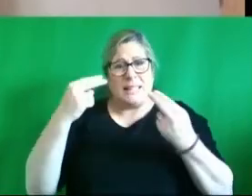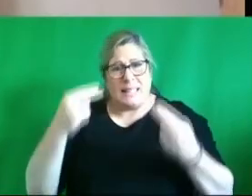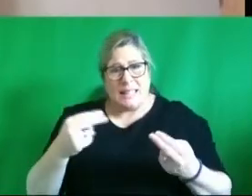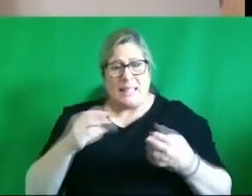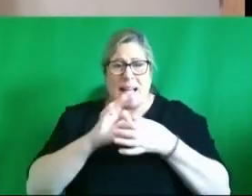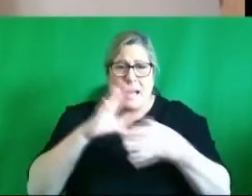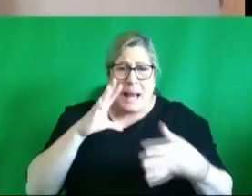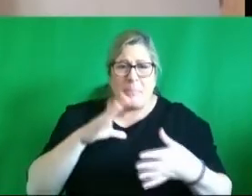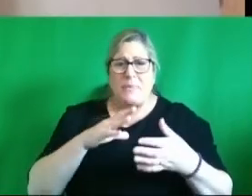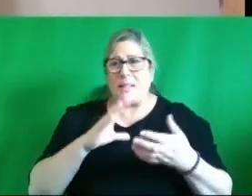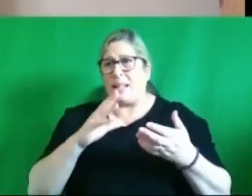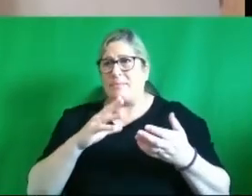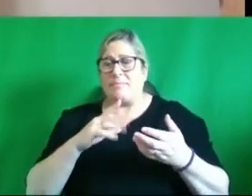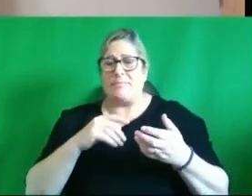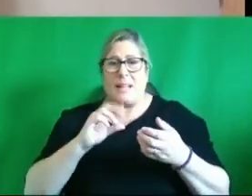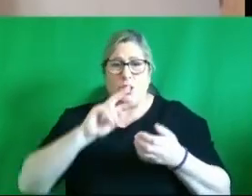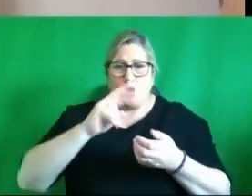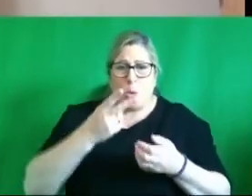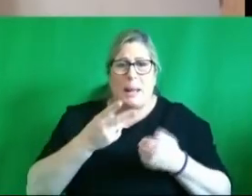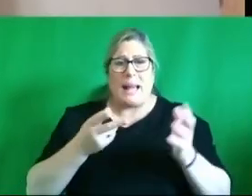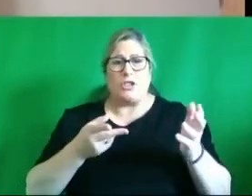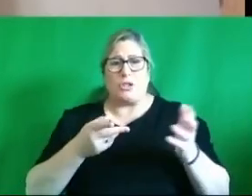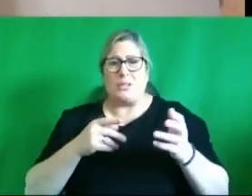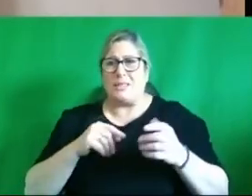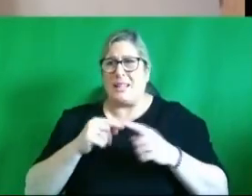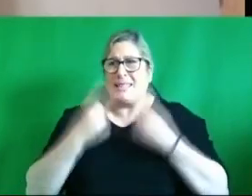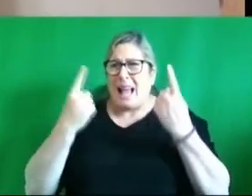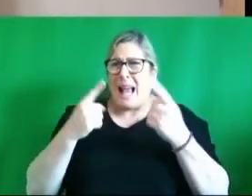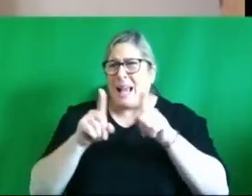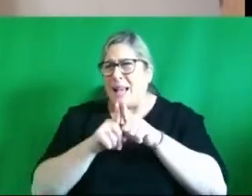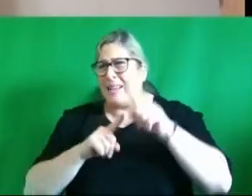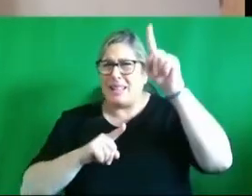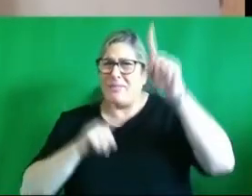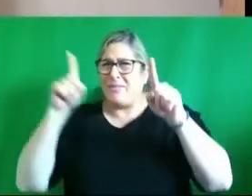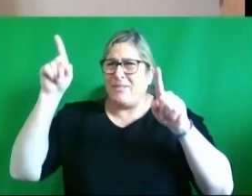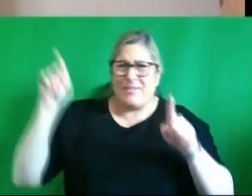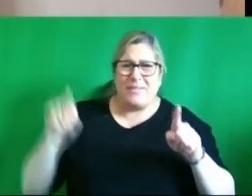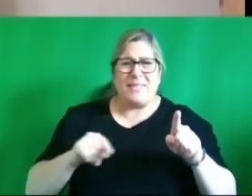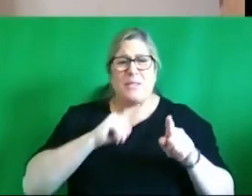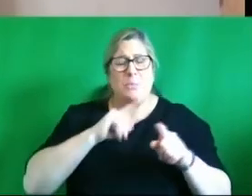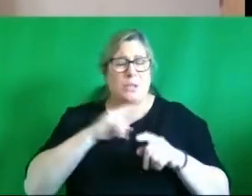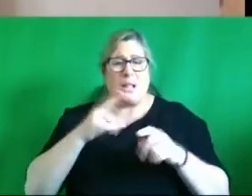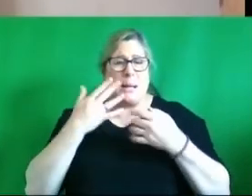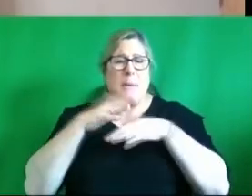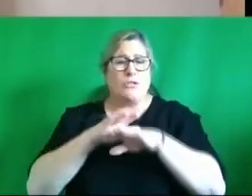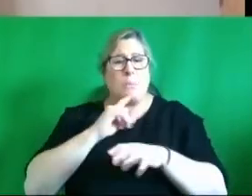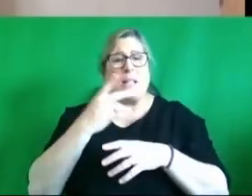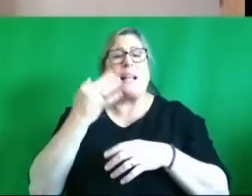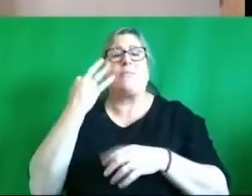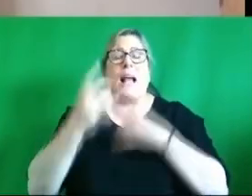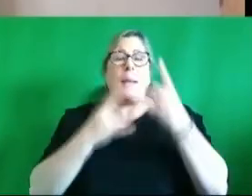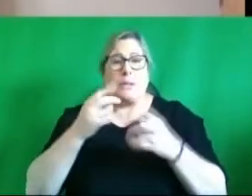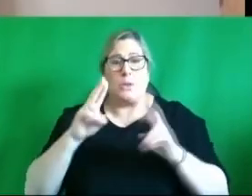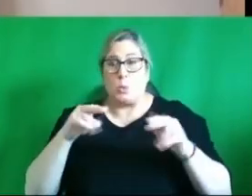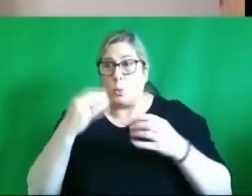and feeling that this type of work is not mainstreamed but somehow outside the mainstream that if it happens it may be innovative and